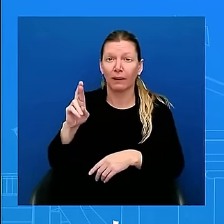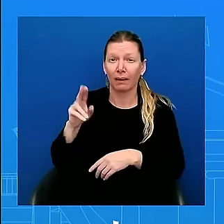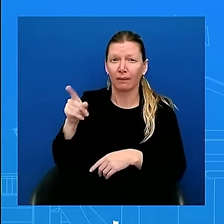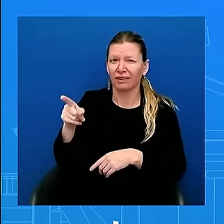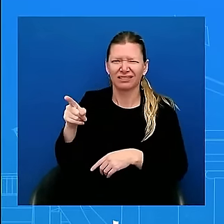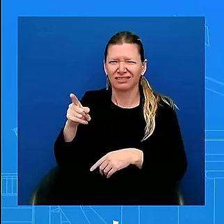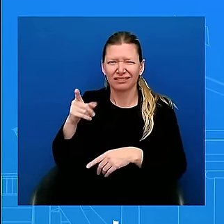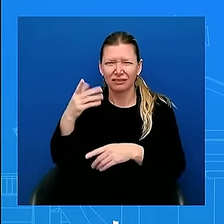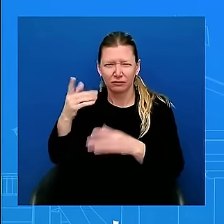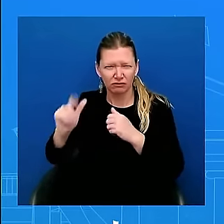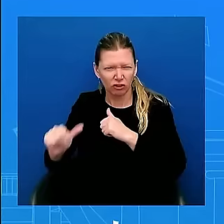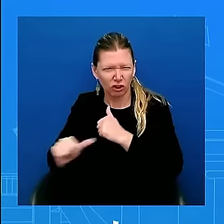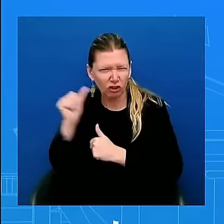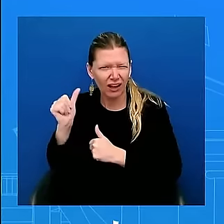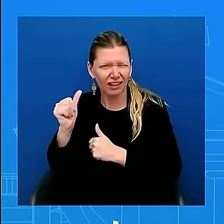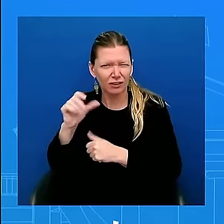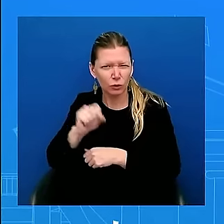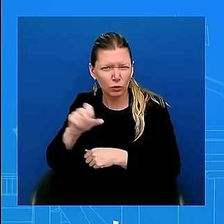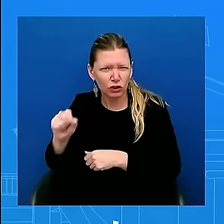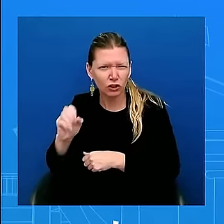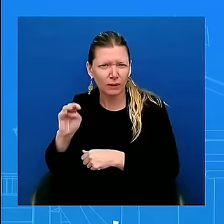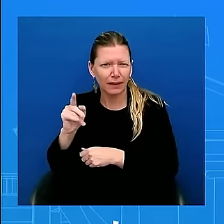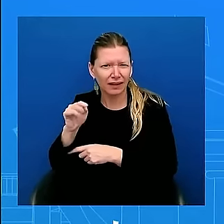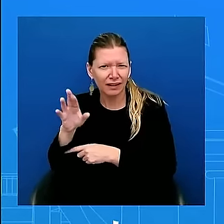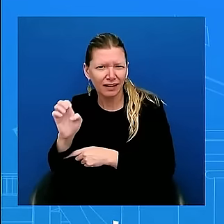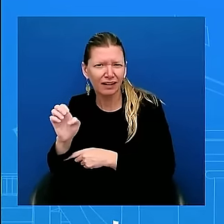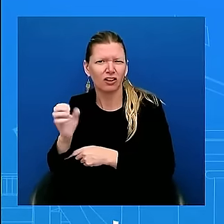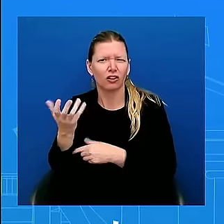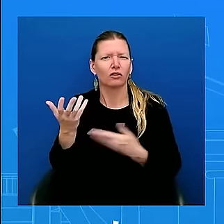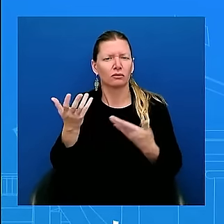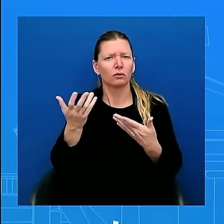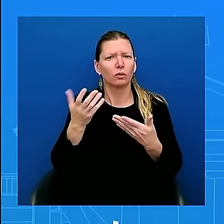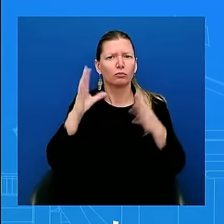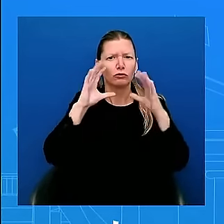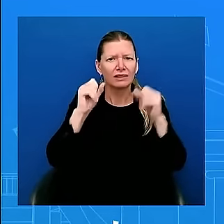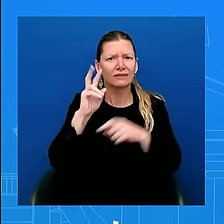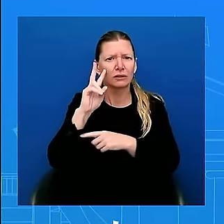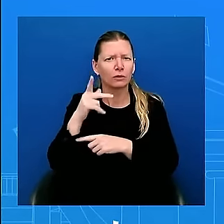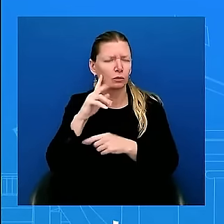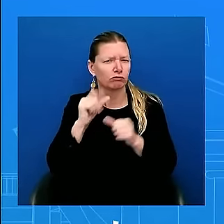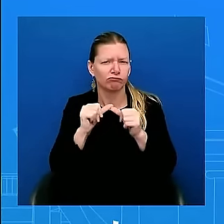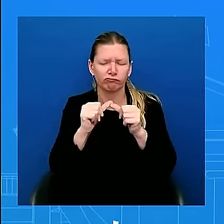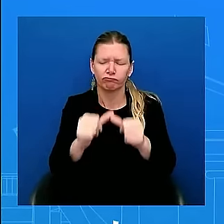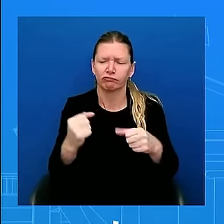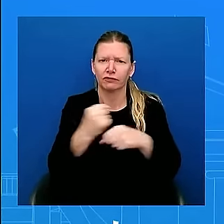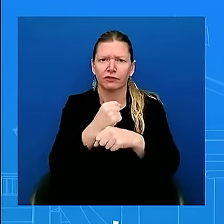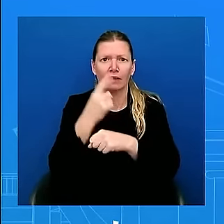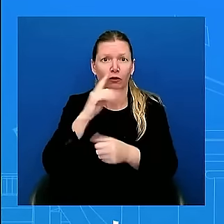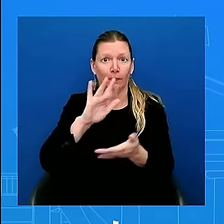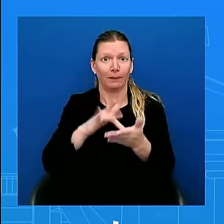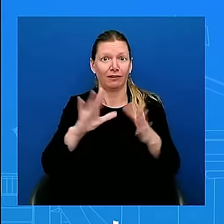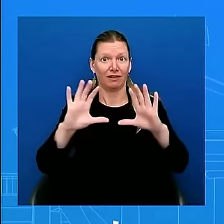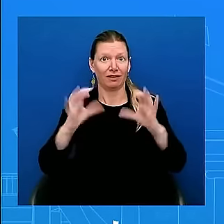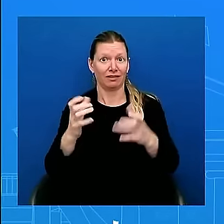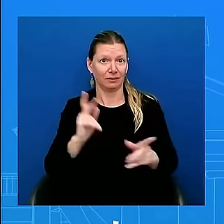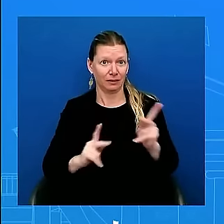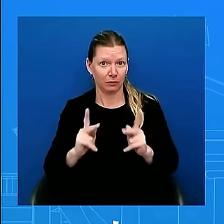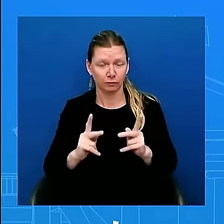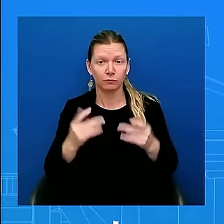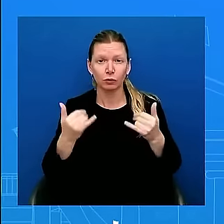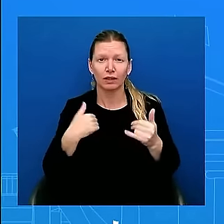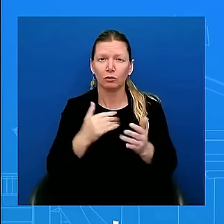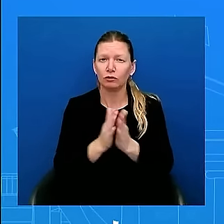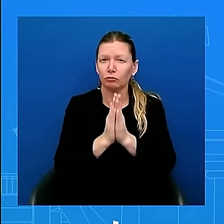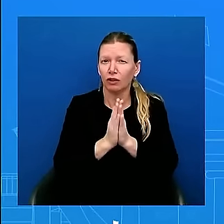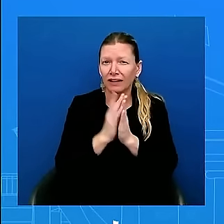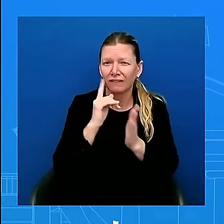we are praying for the thousands of Americans under mandatory evacuation orders out west as widespread wildfires burn